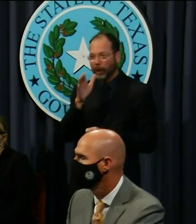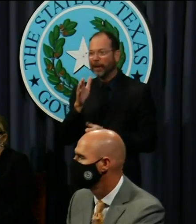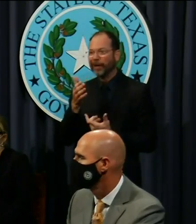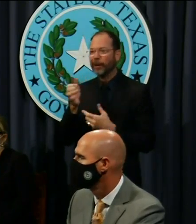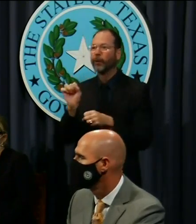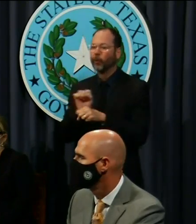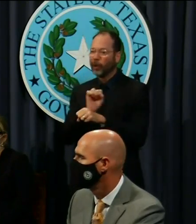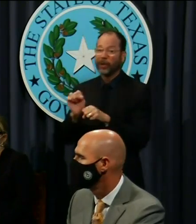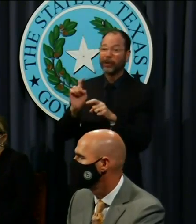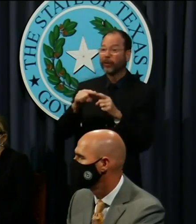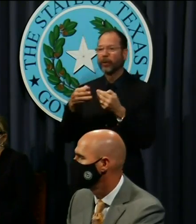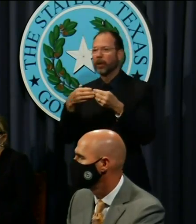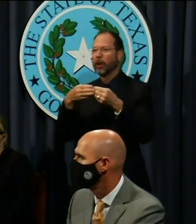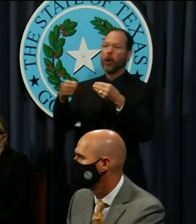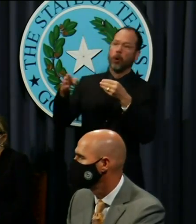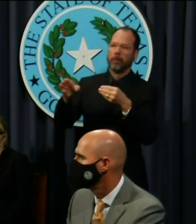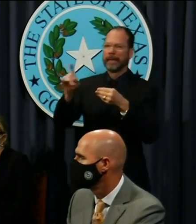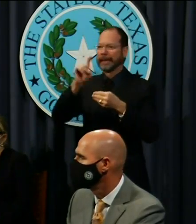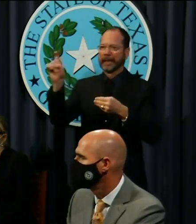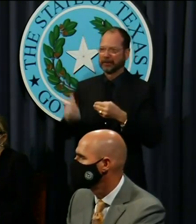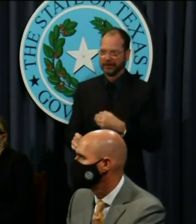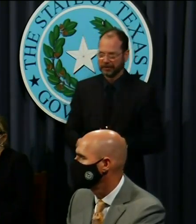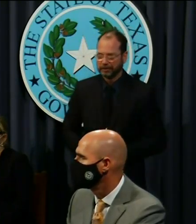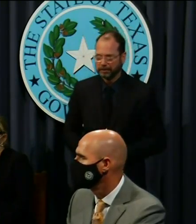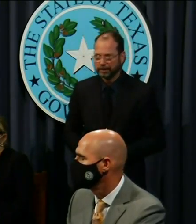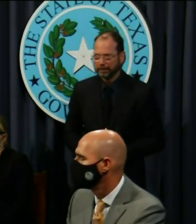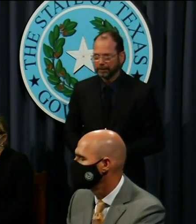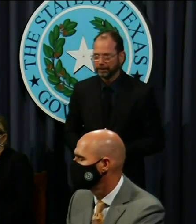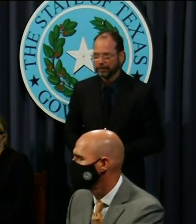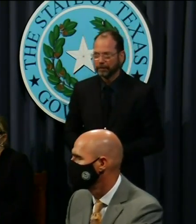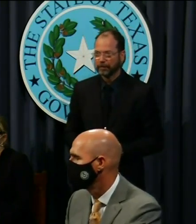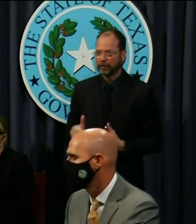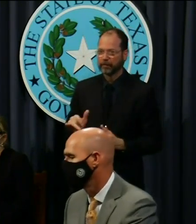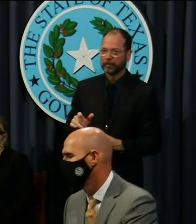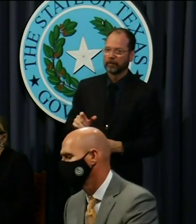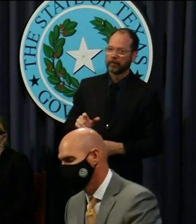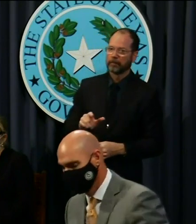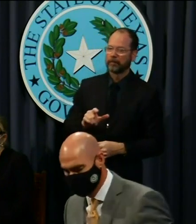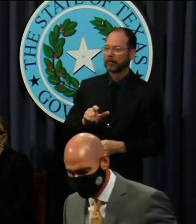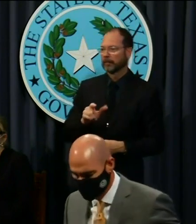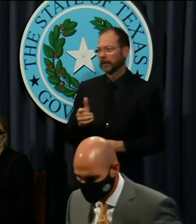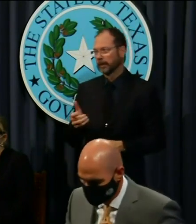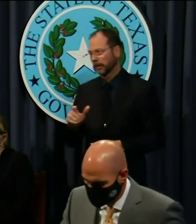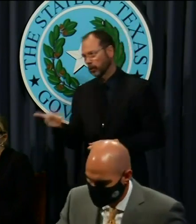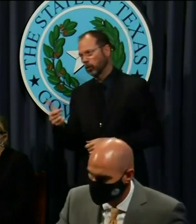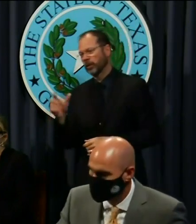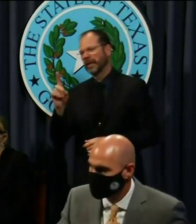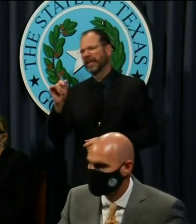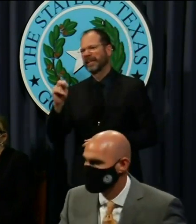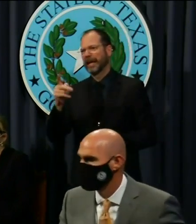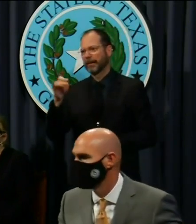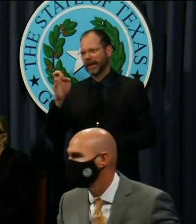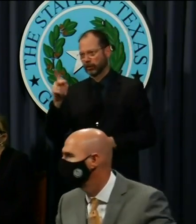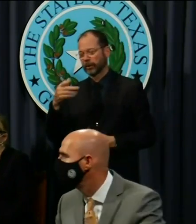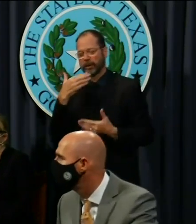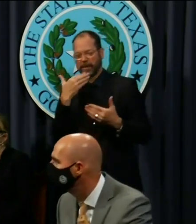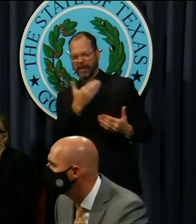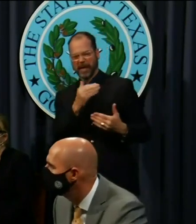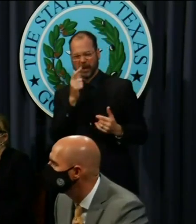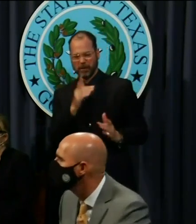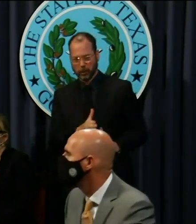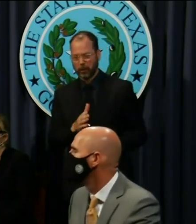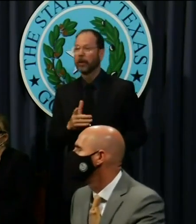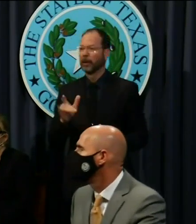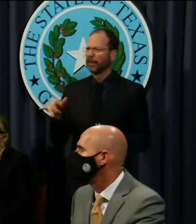to open up Texas. Now I'll it over to Lieutenant Governor Dan Patrick. Thank you, Governor. I know this is